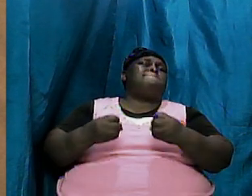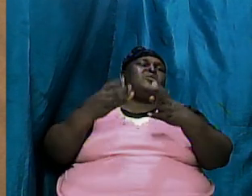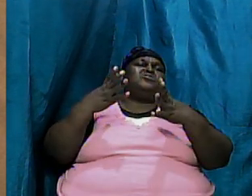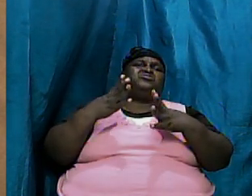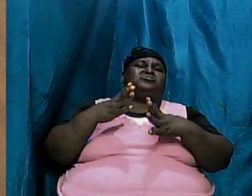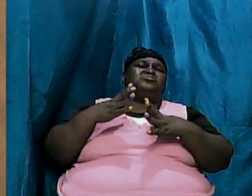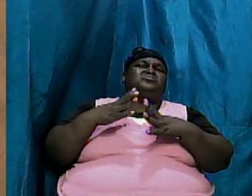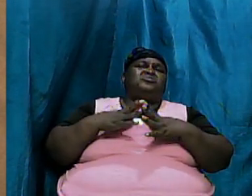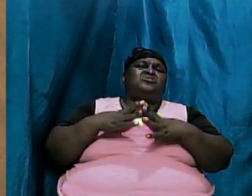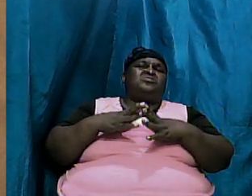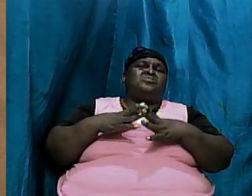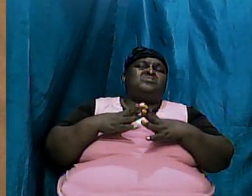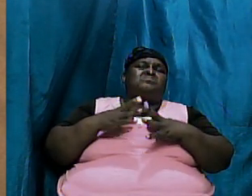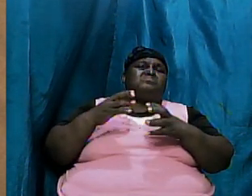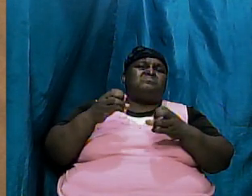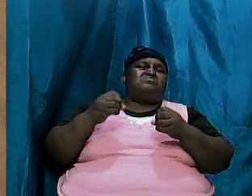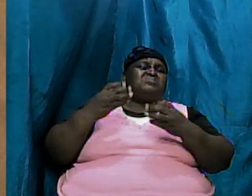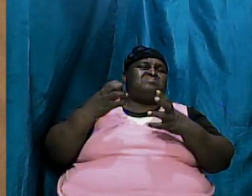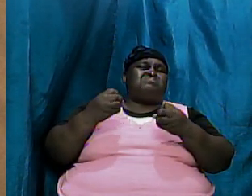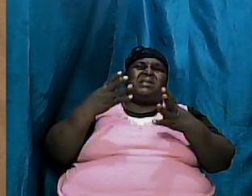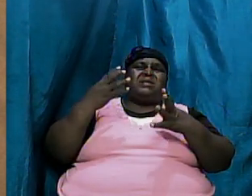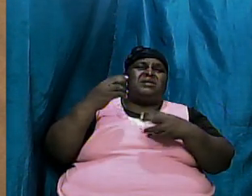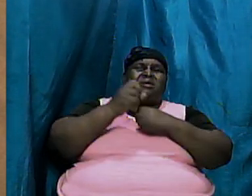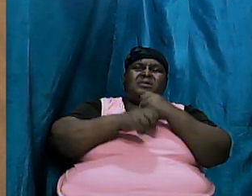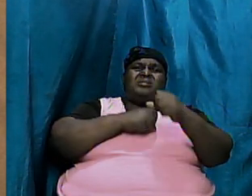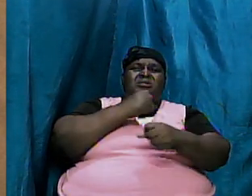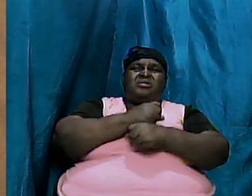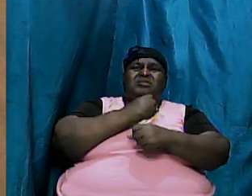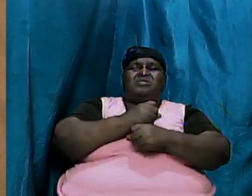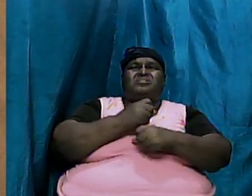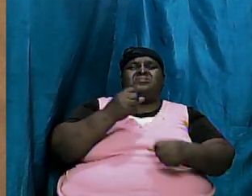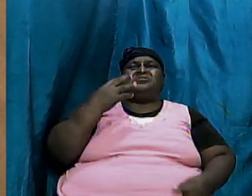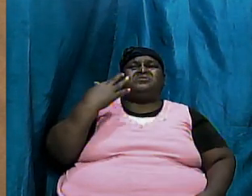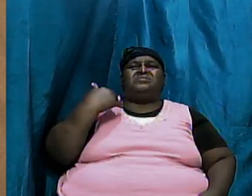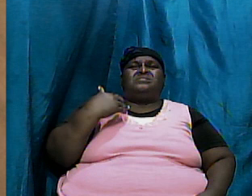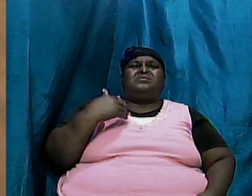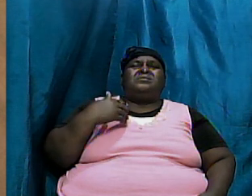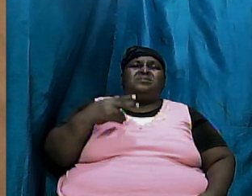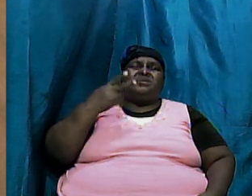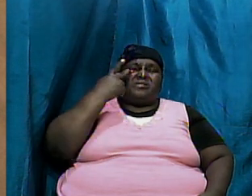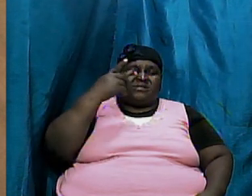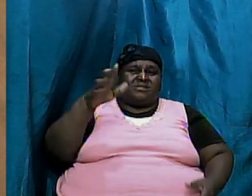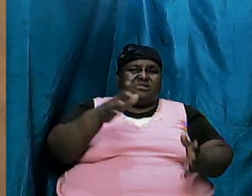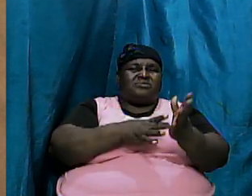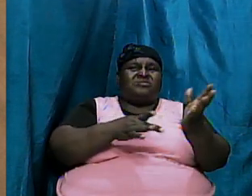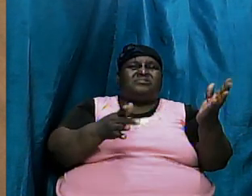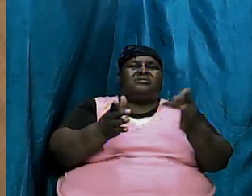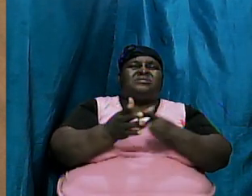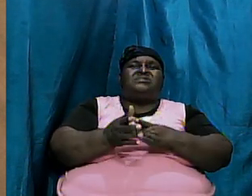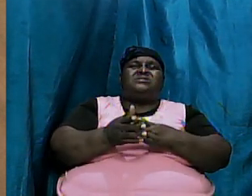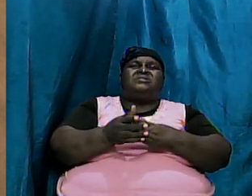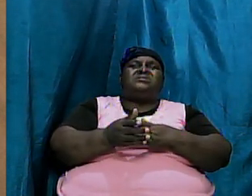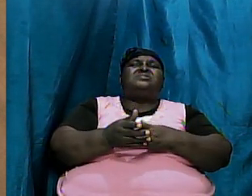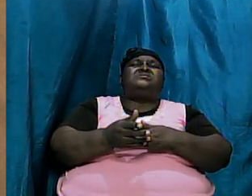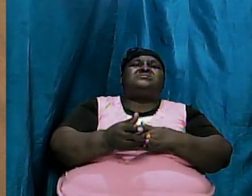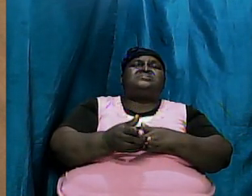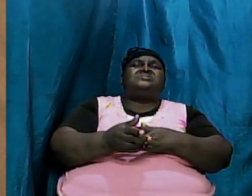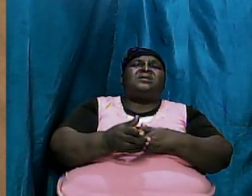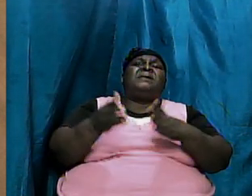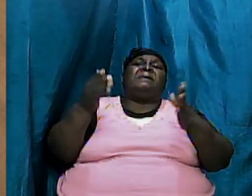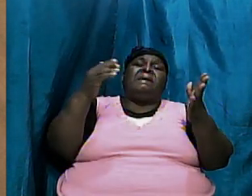and we are seeing that Jesus is back again